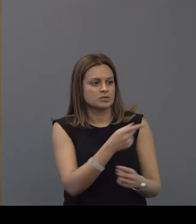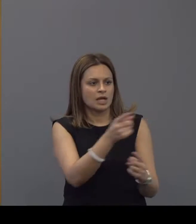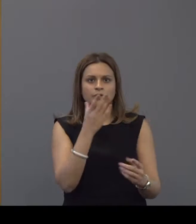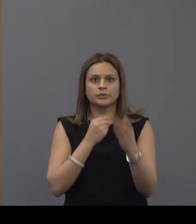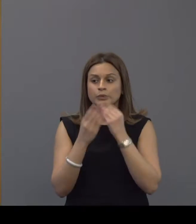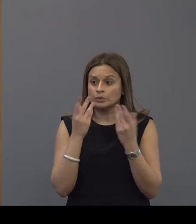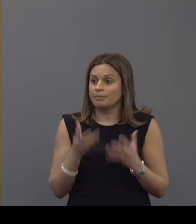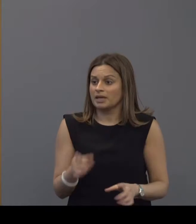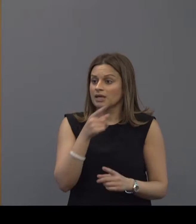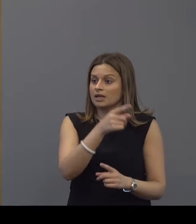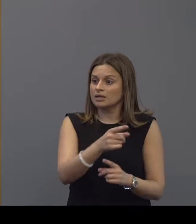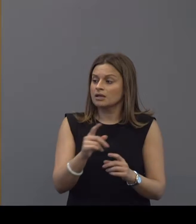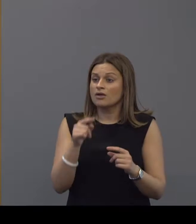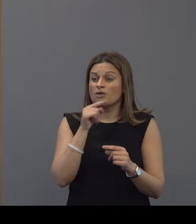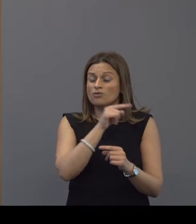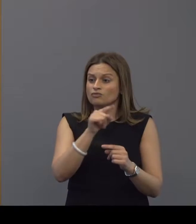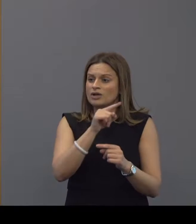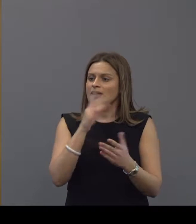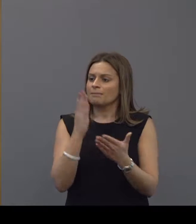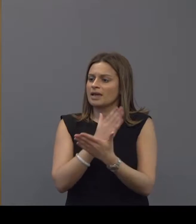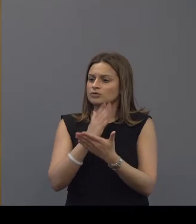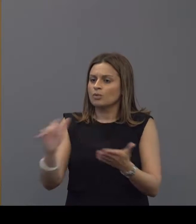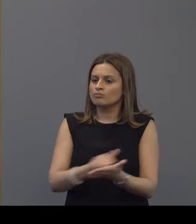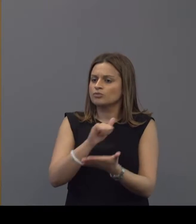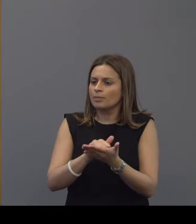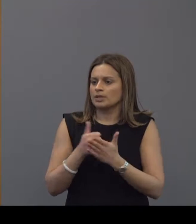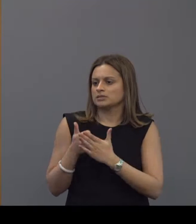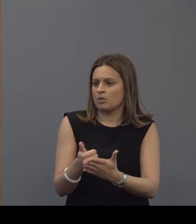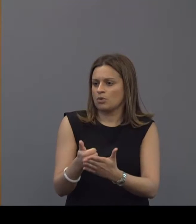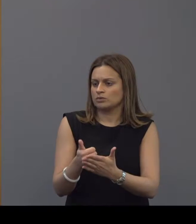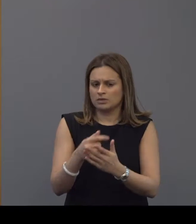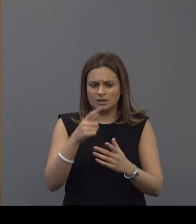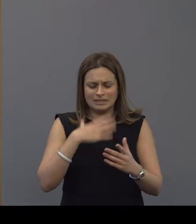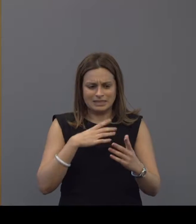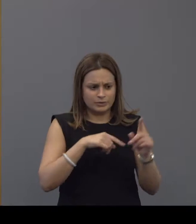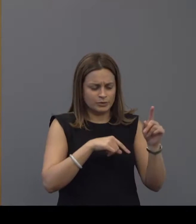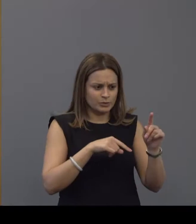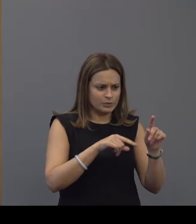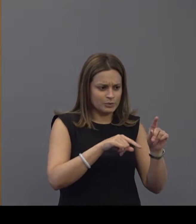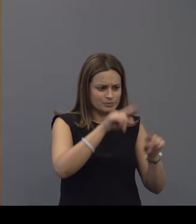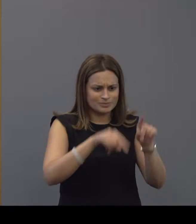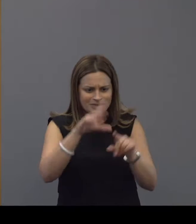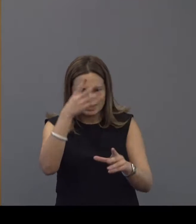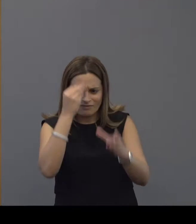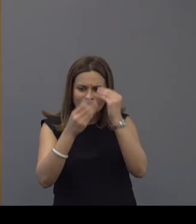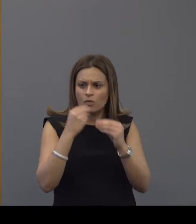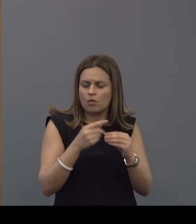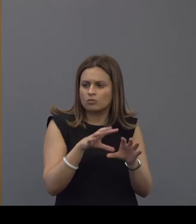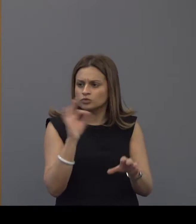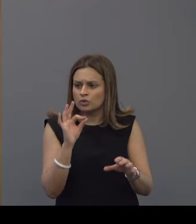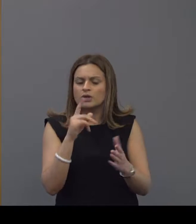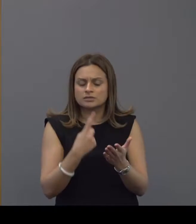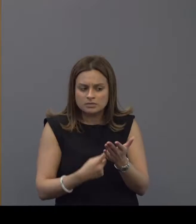they've used this it to say it's there for them to be properly supported to make those informed decisions about their local population